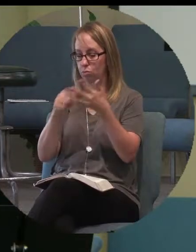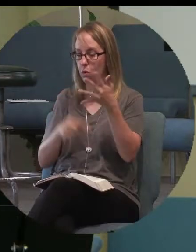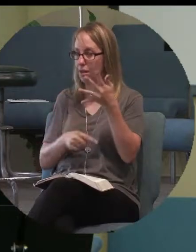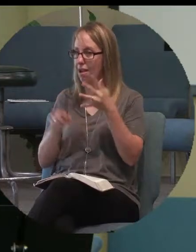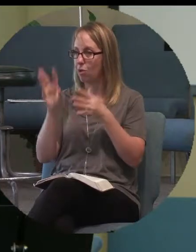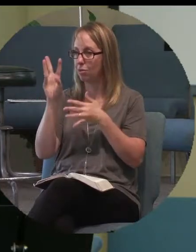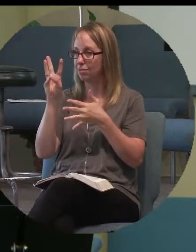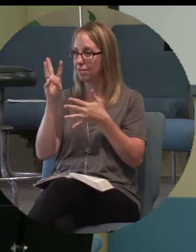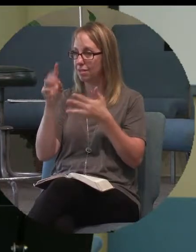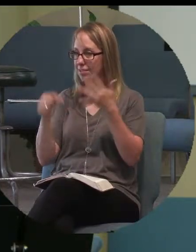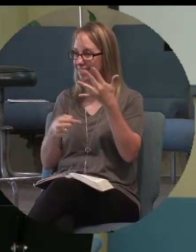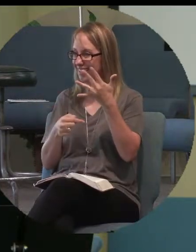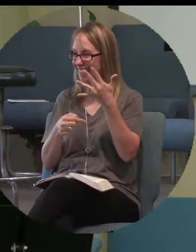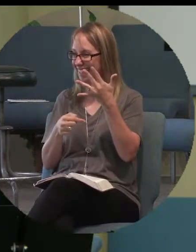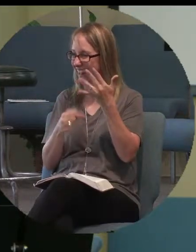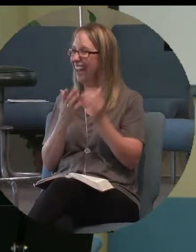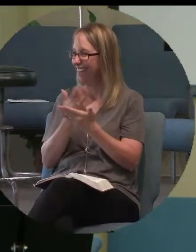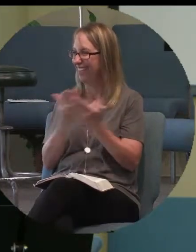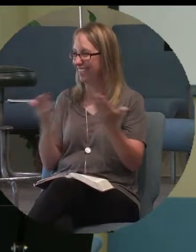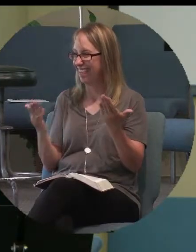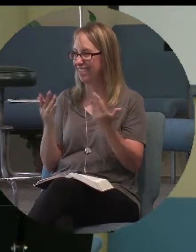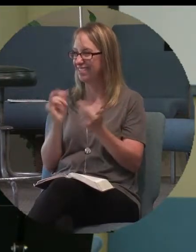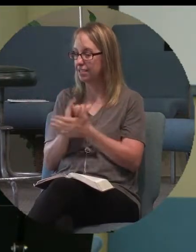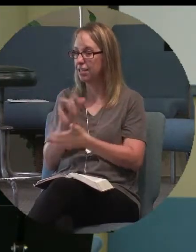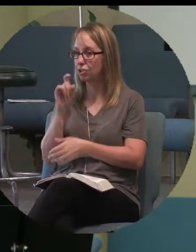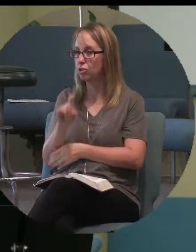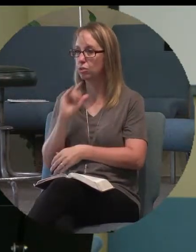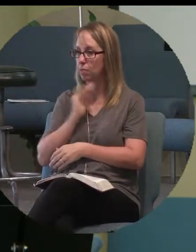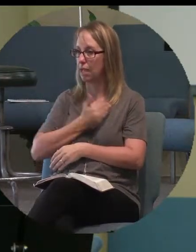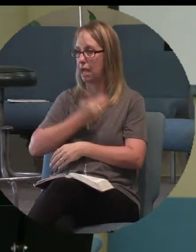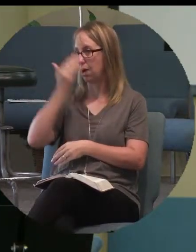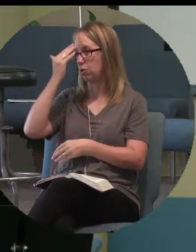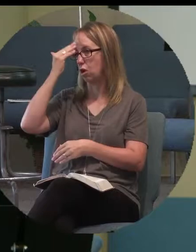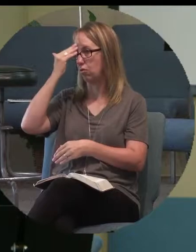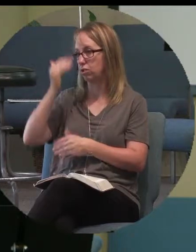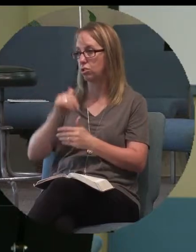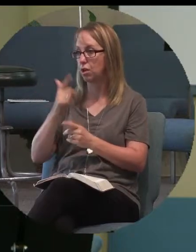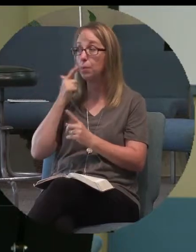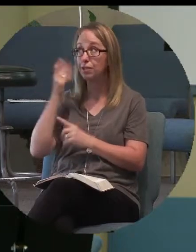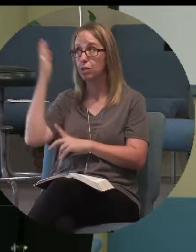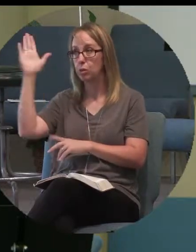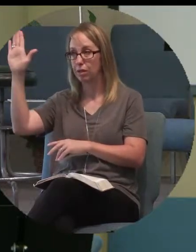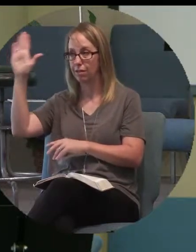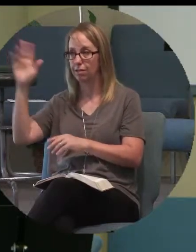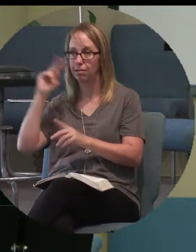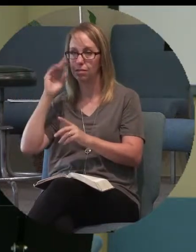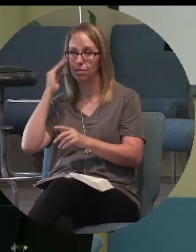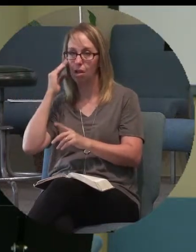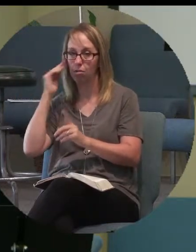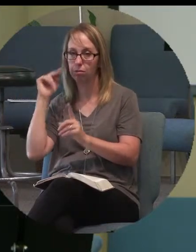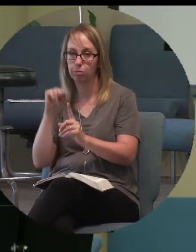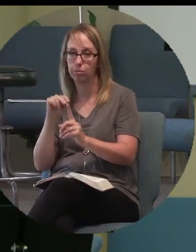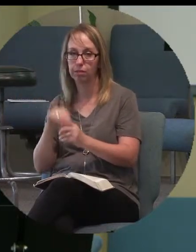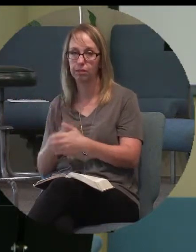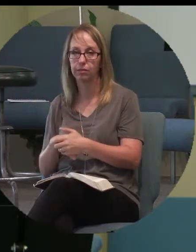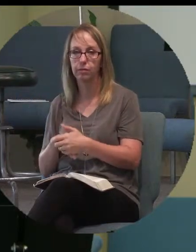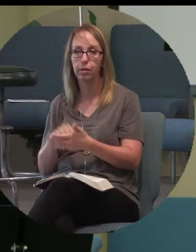should be in our purview. Because they were in his. So let me begin in verse 26